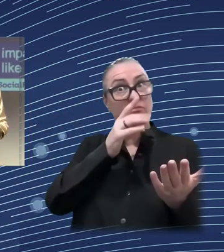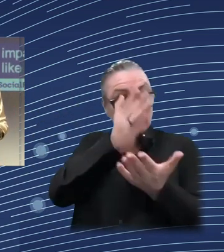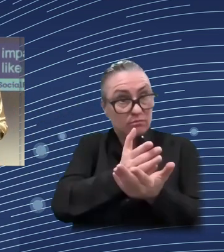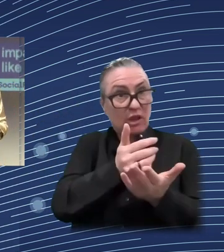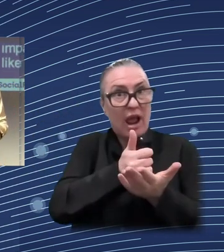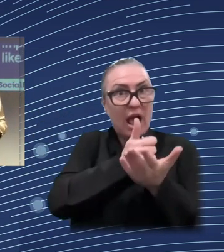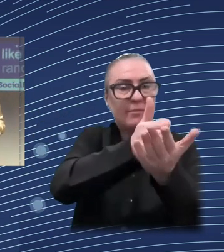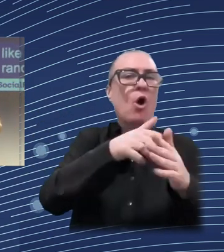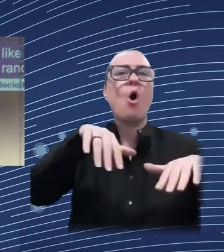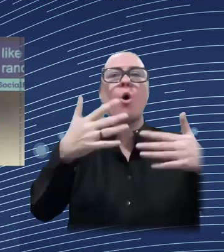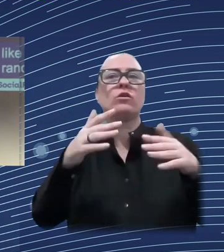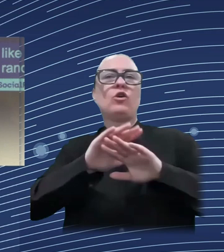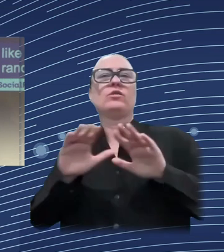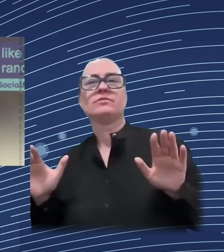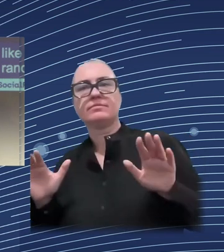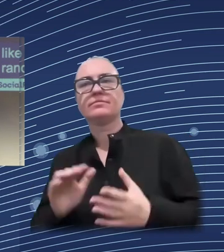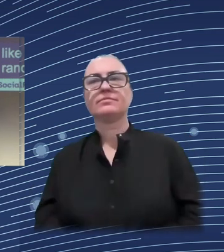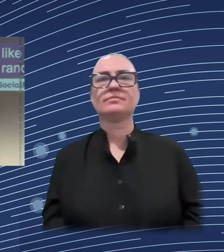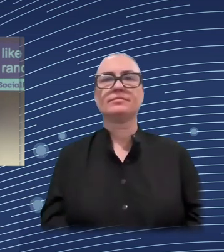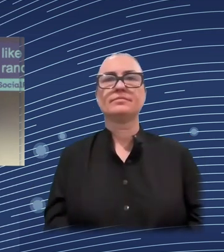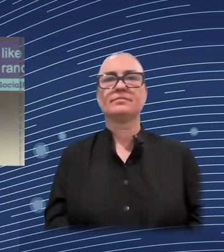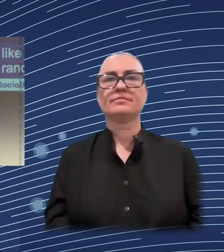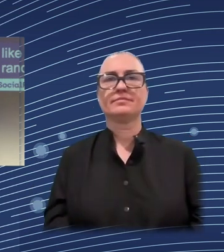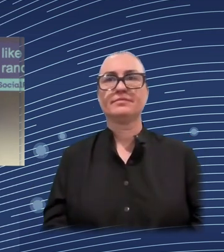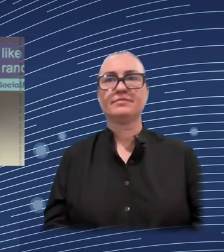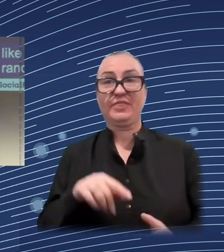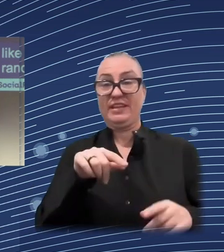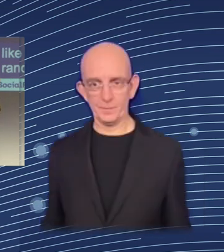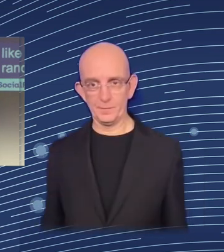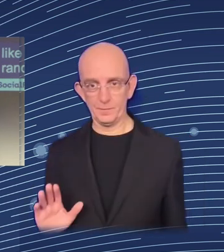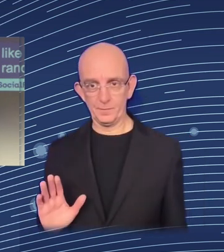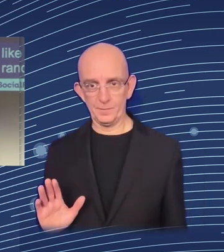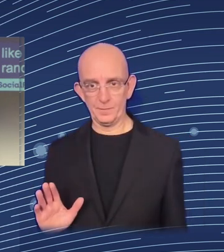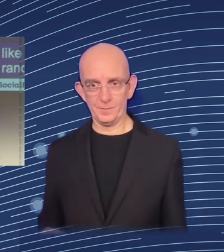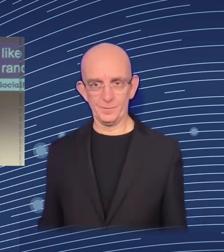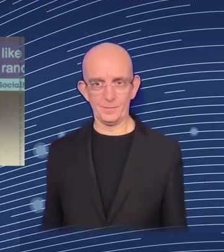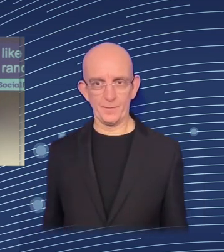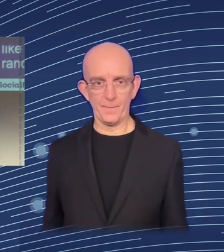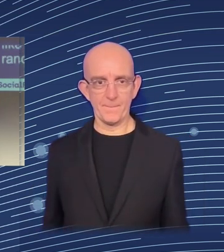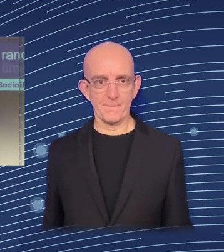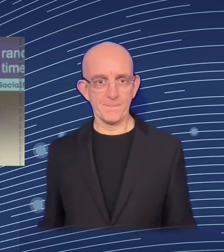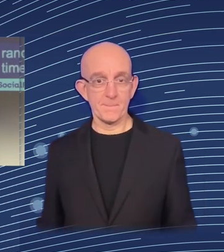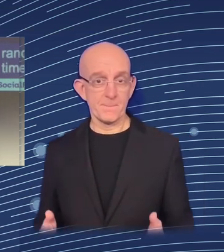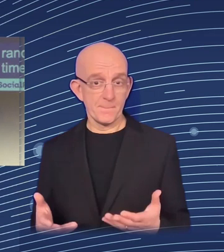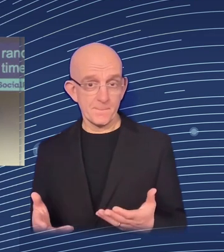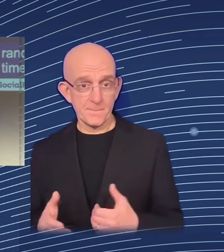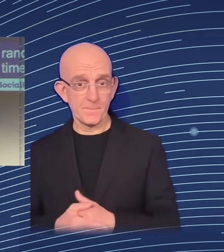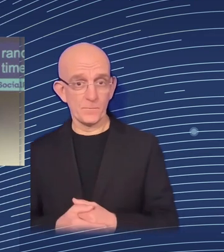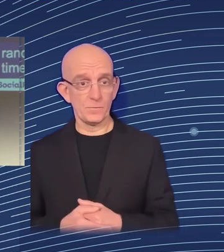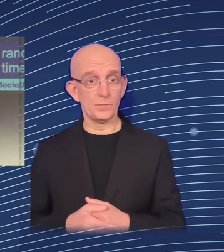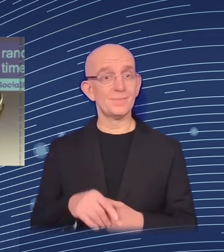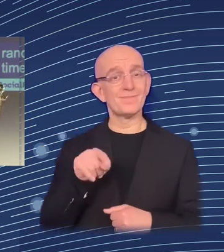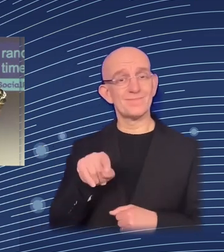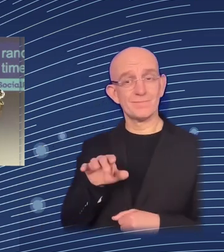of the world. That's not the usual one. Okay? So many times I would say that 85 or 90% of the times,